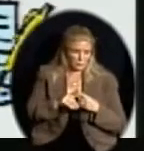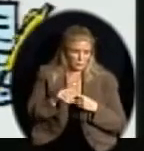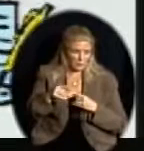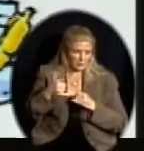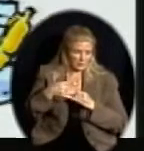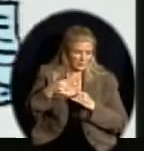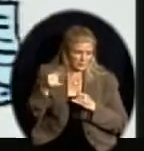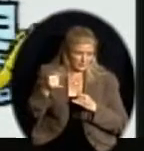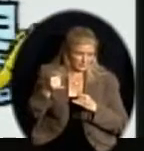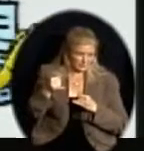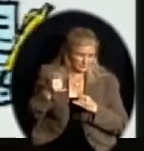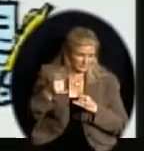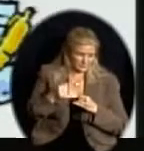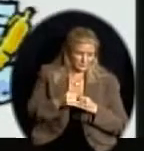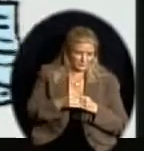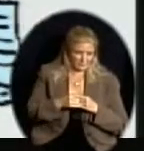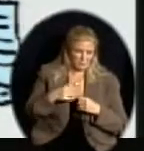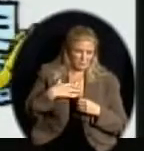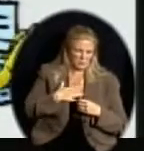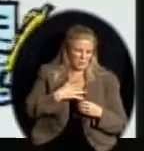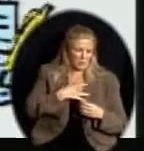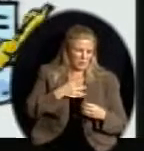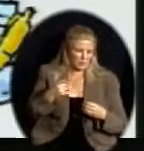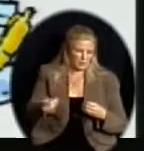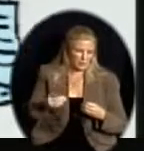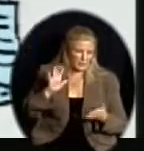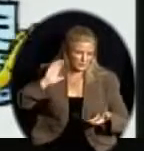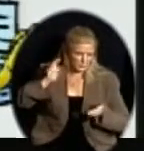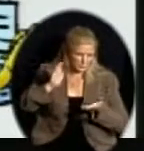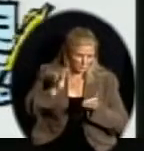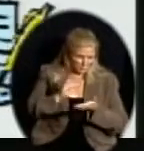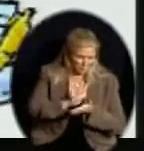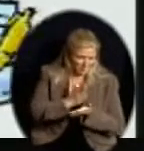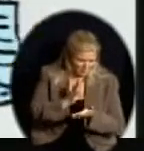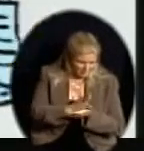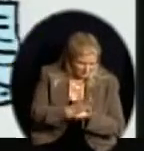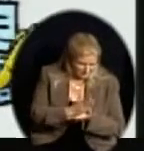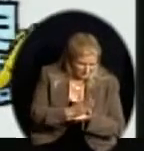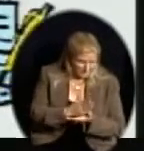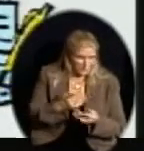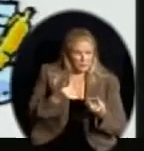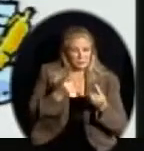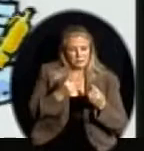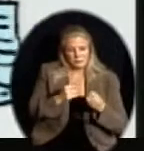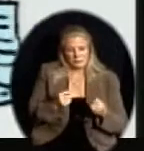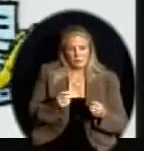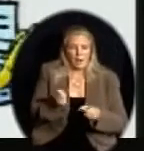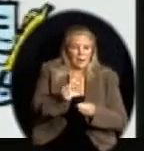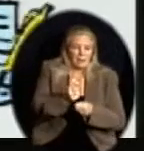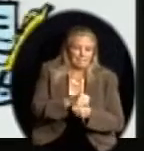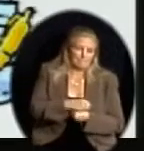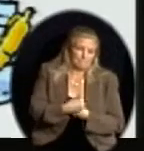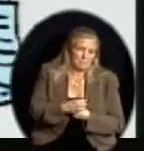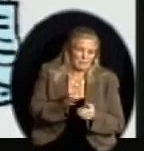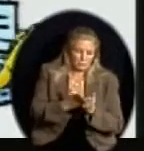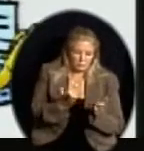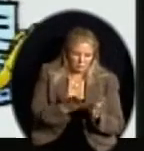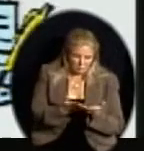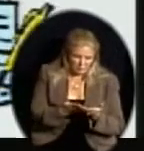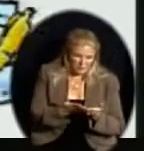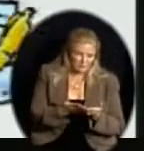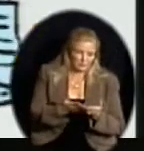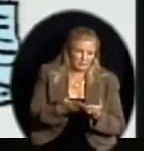about paperwork reduction and also trying to produce a product that is user-friendly to our staff and to our parents.